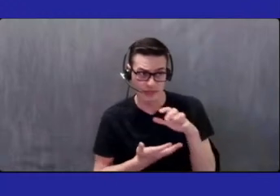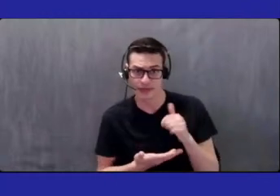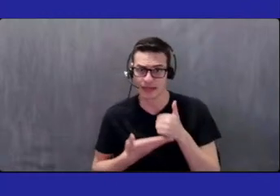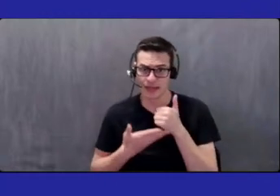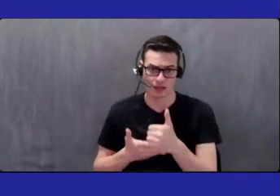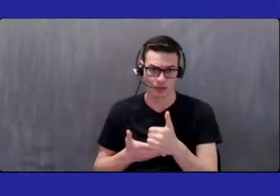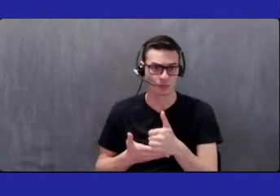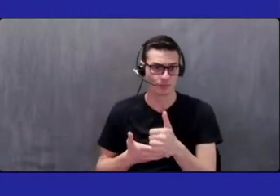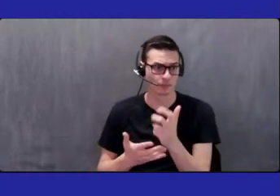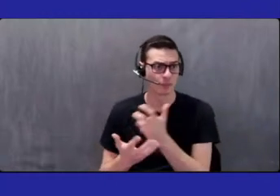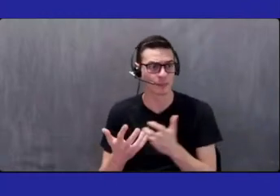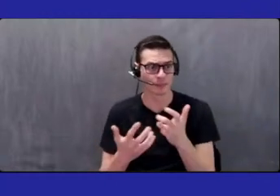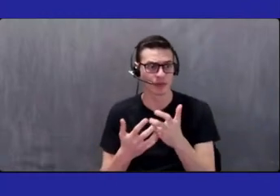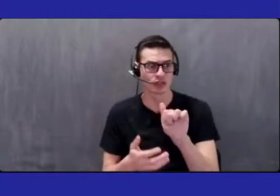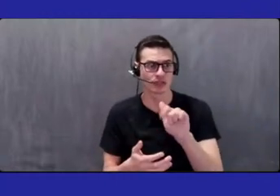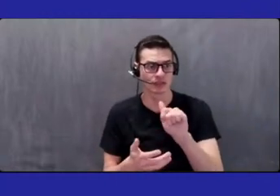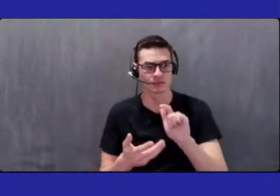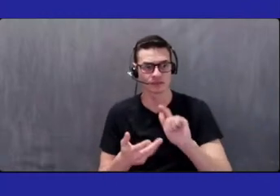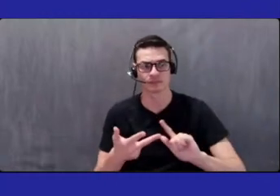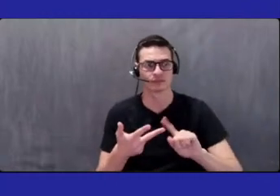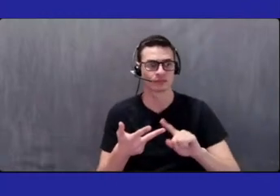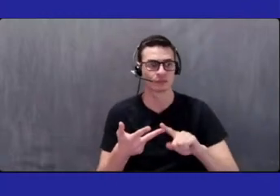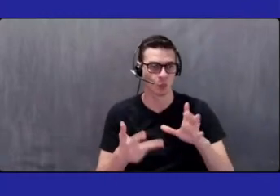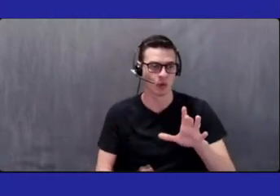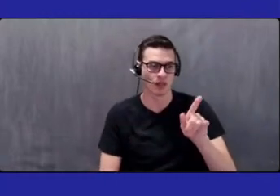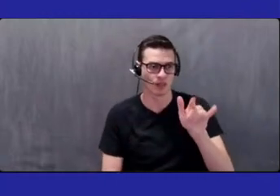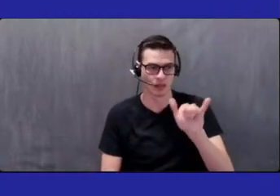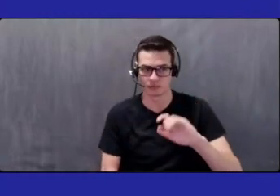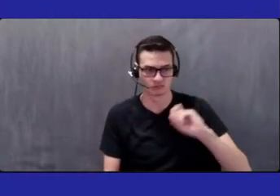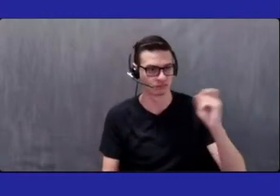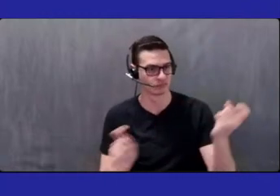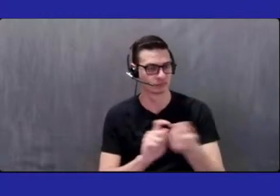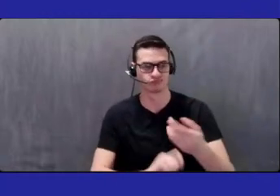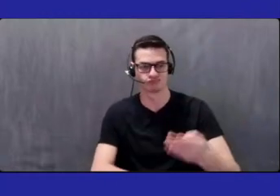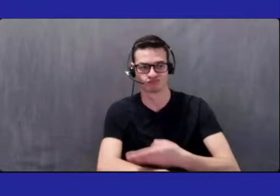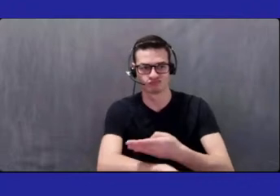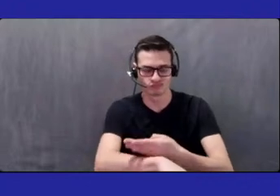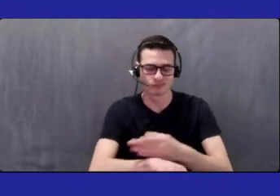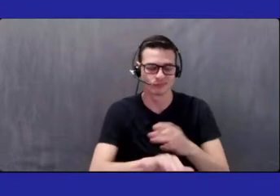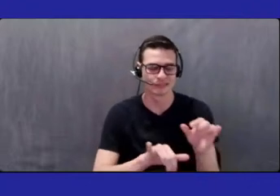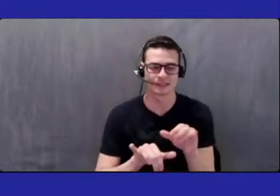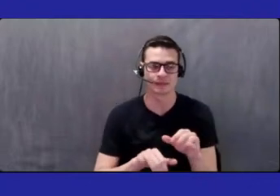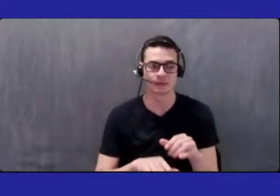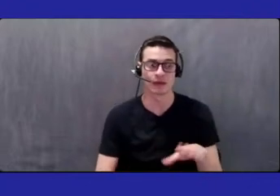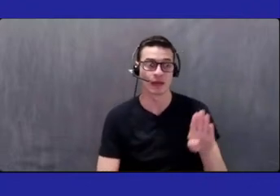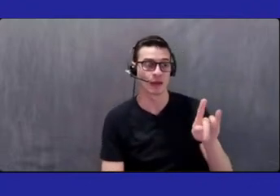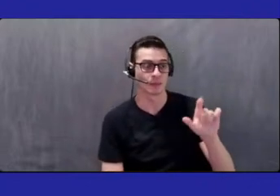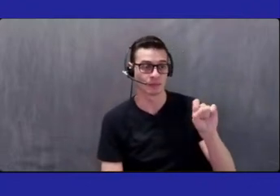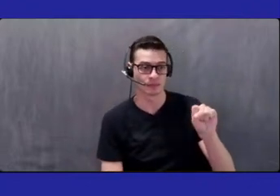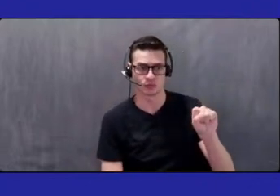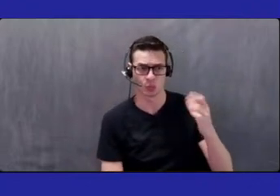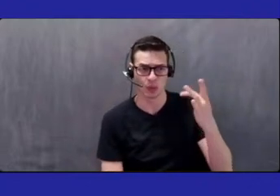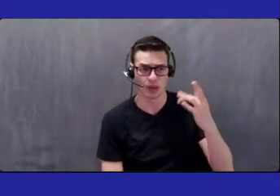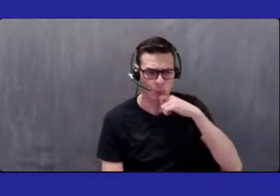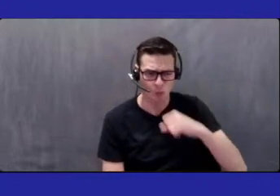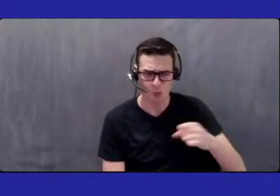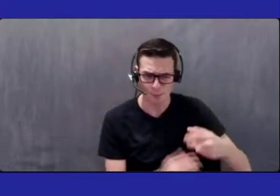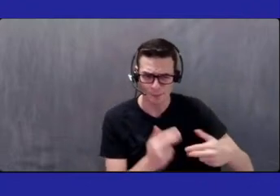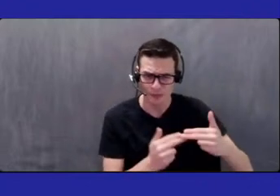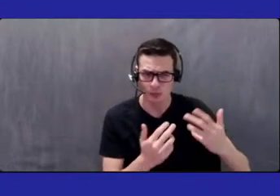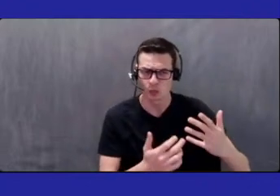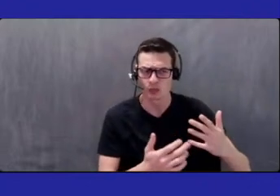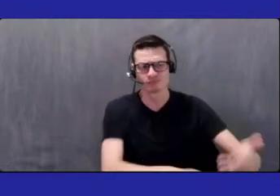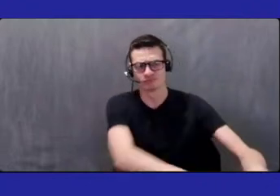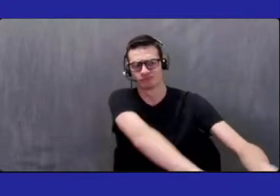measure. And then we're also looking to do massive lobby renovations as Belvis is a very older building. So we just would like